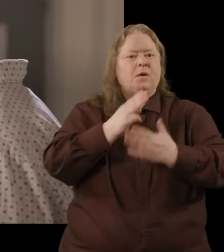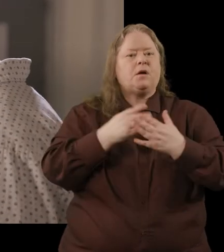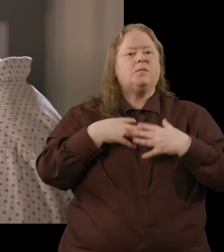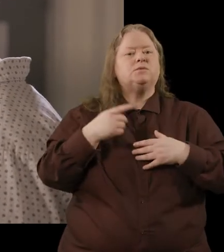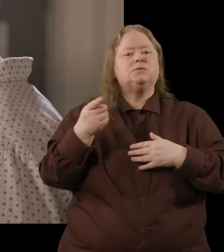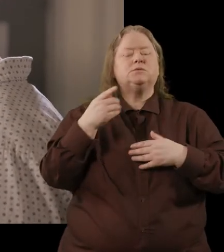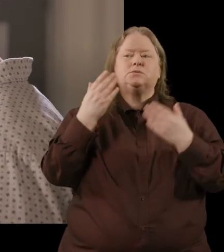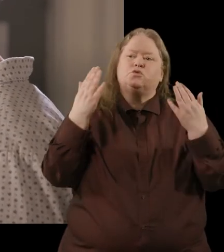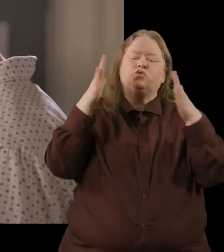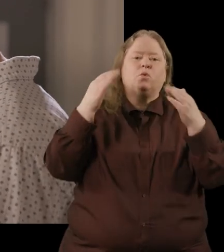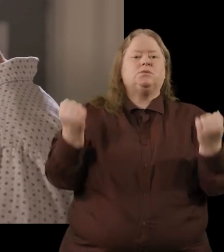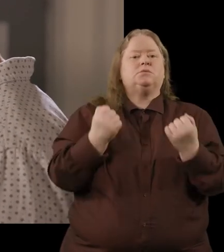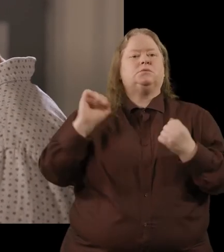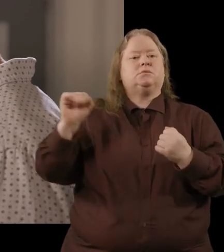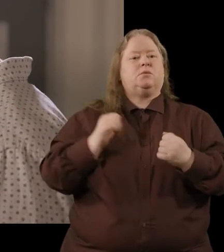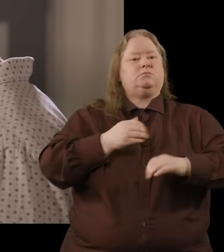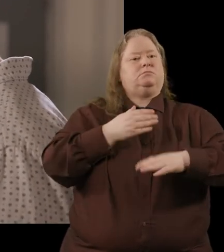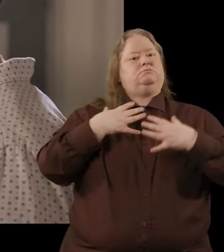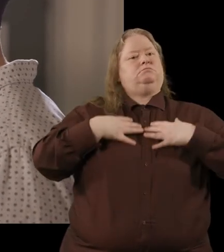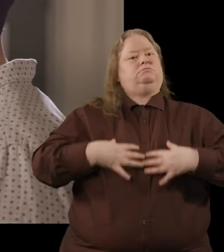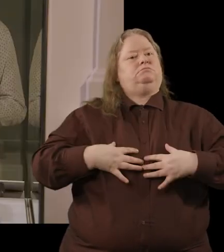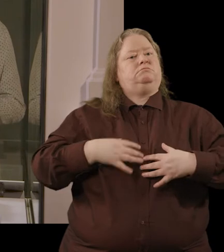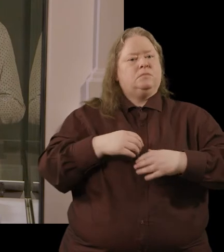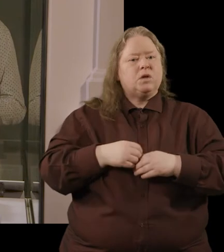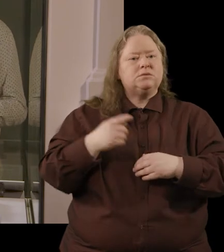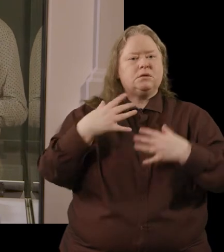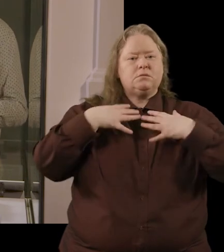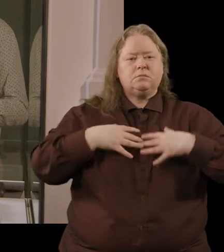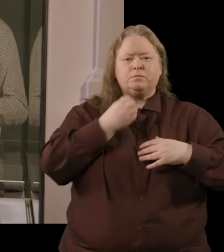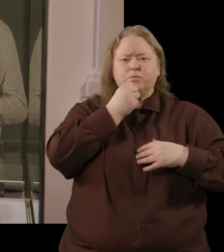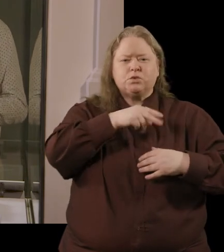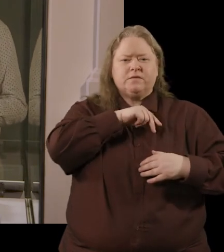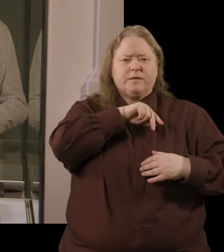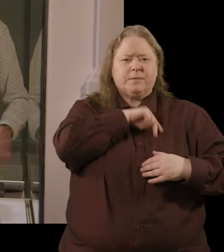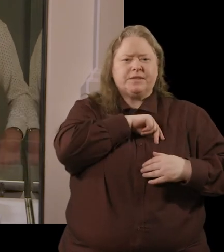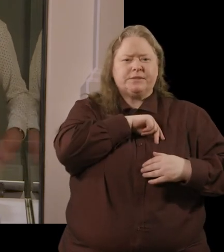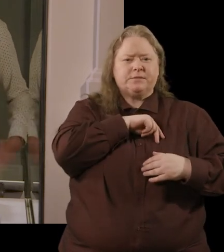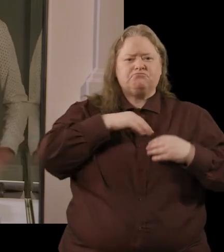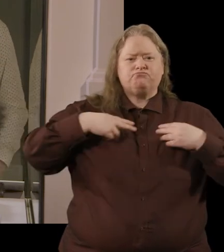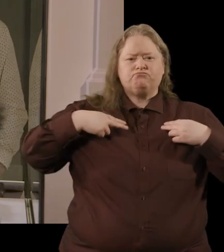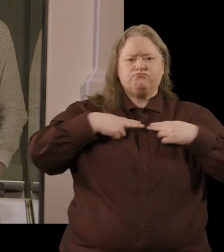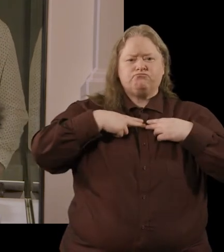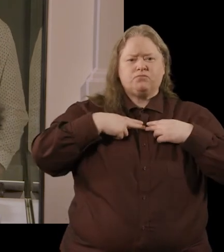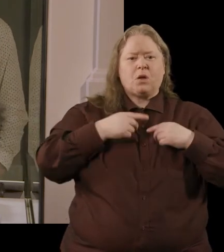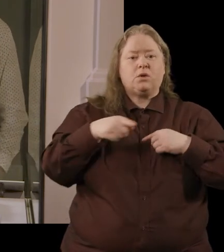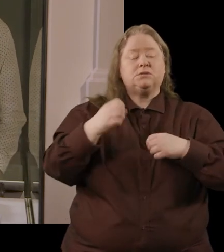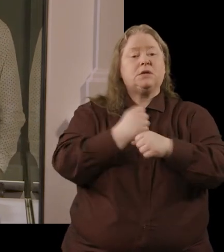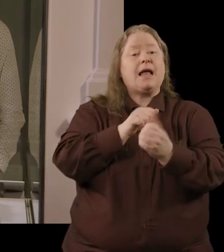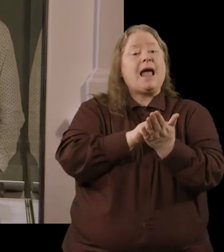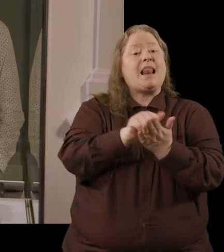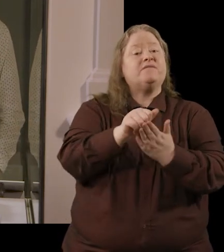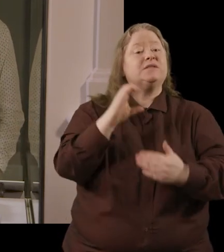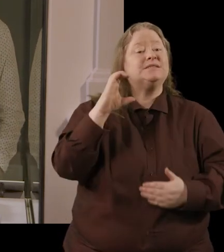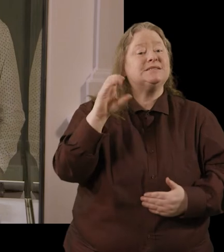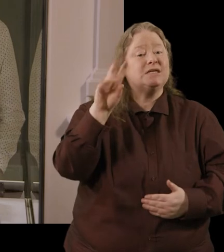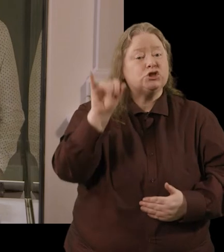to them as a sign of their office so a piece of clothing put around their neck and fastened with these beautiful pins and this one dates to